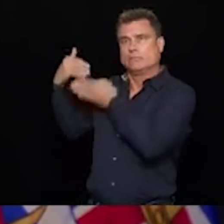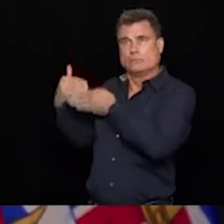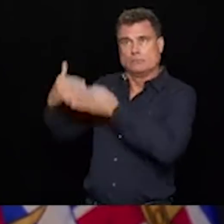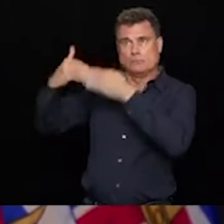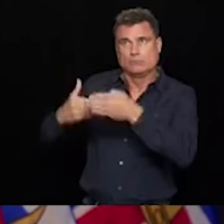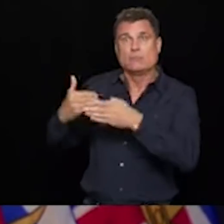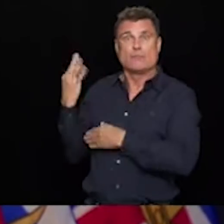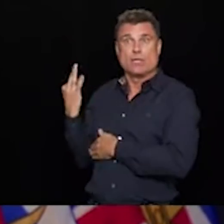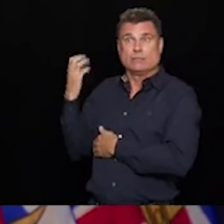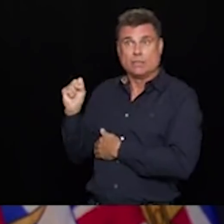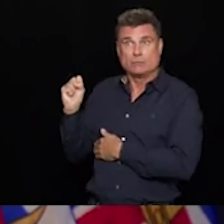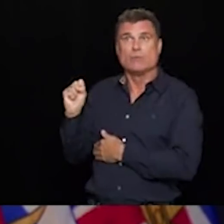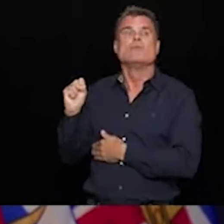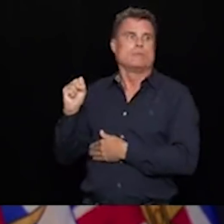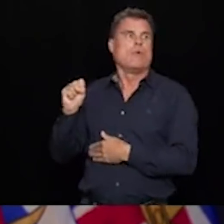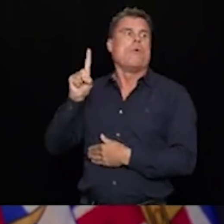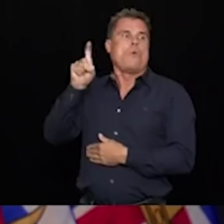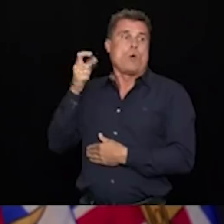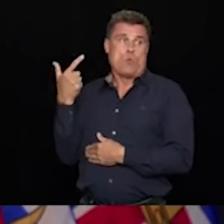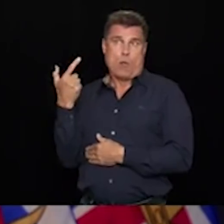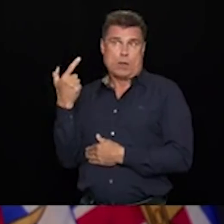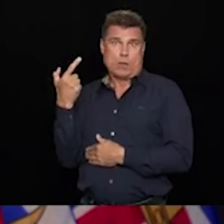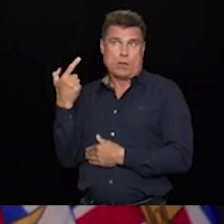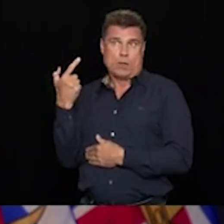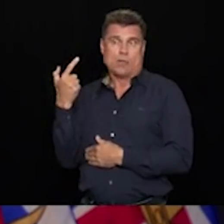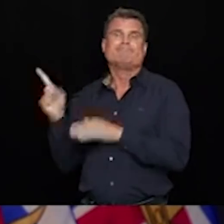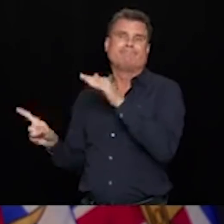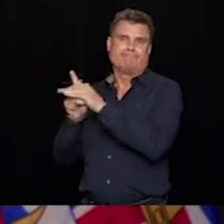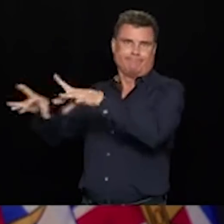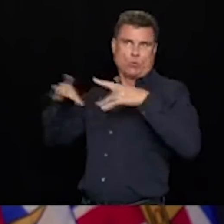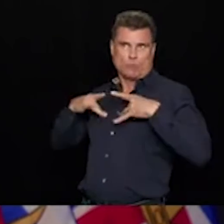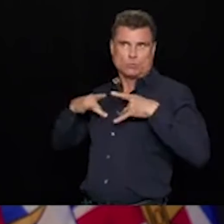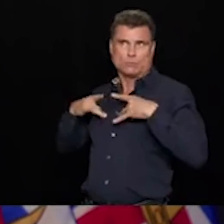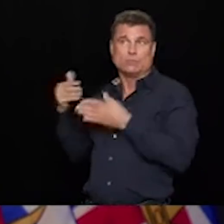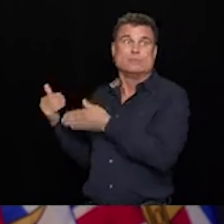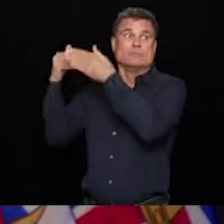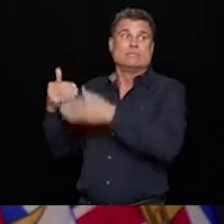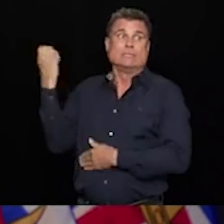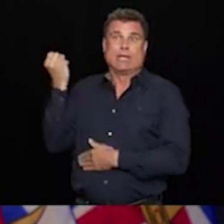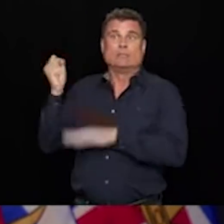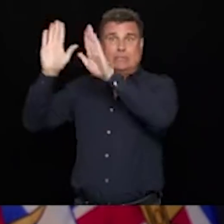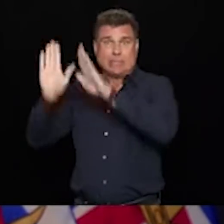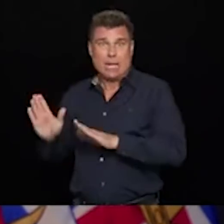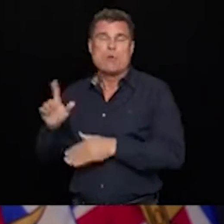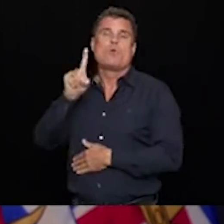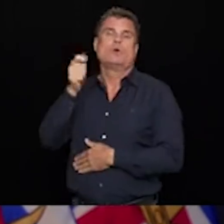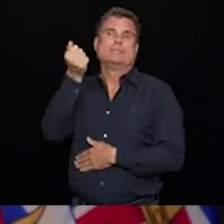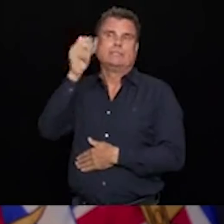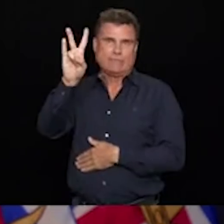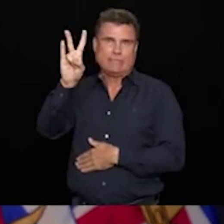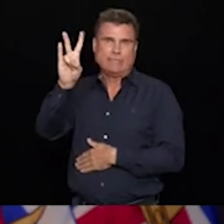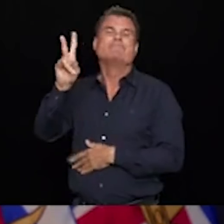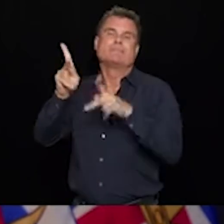121 new cases of COVID-19. Between Saturday and Sunday, 117 new cases.